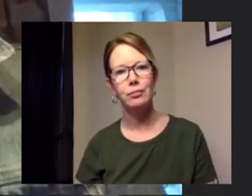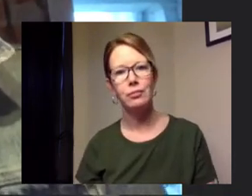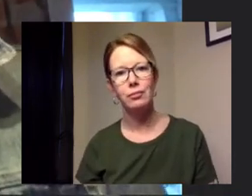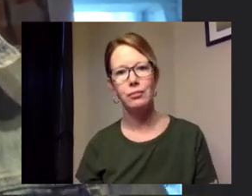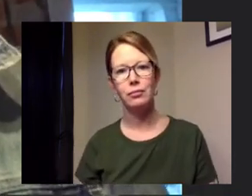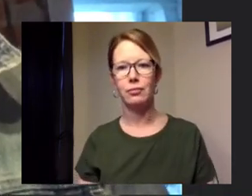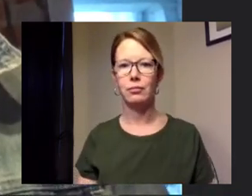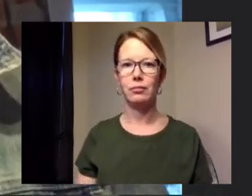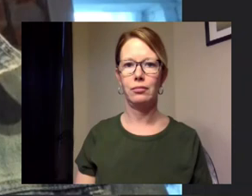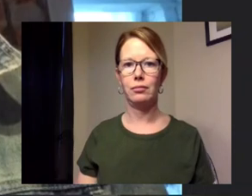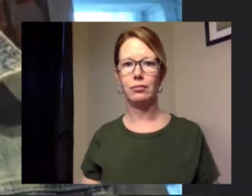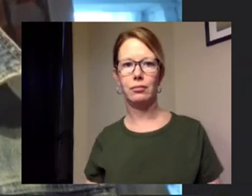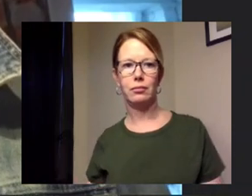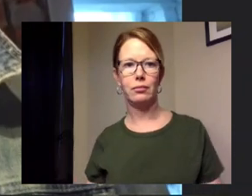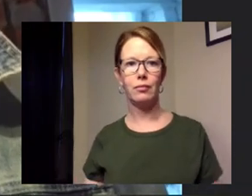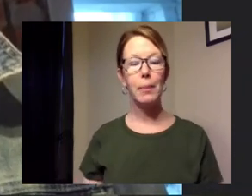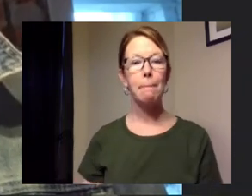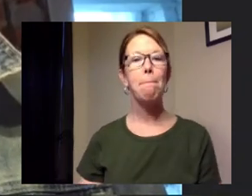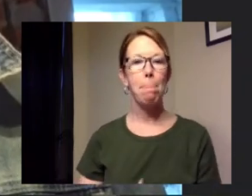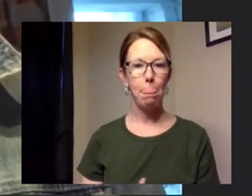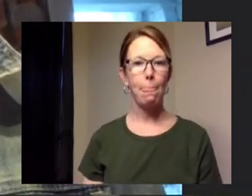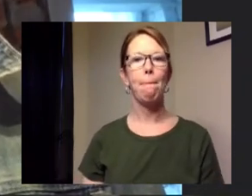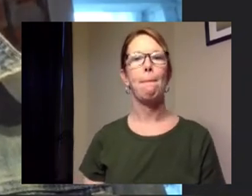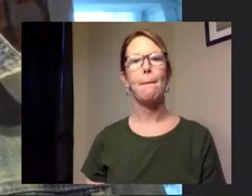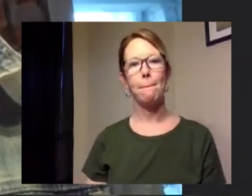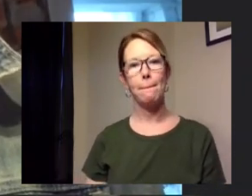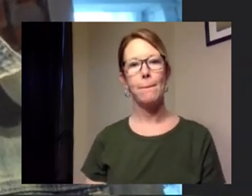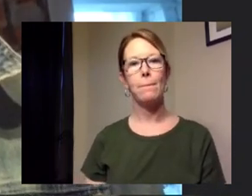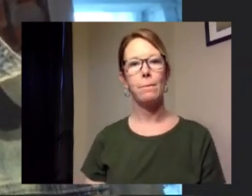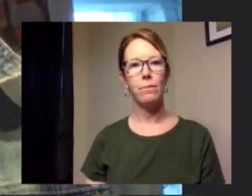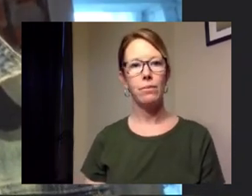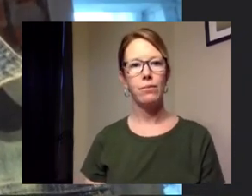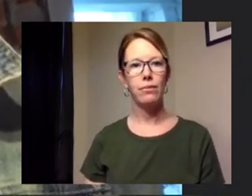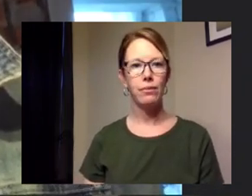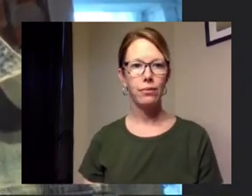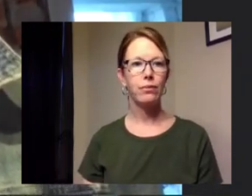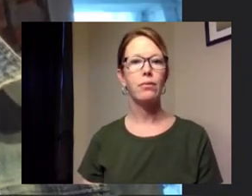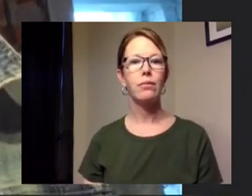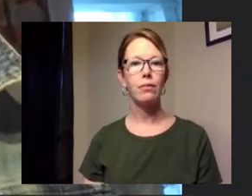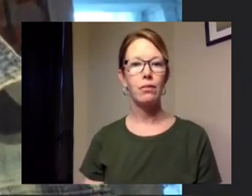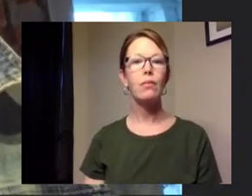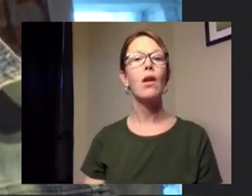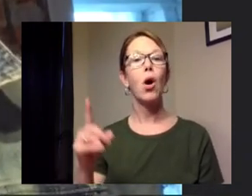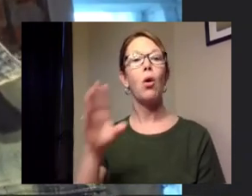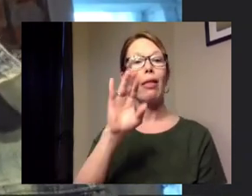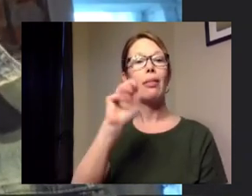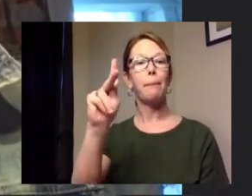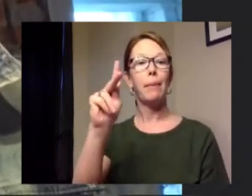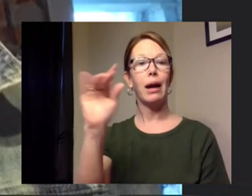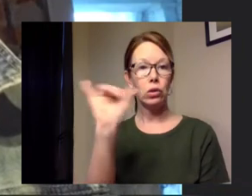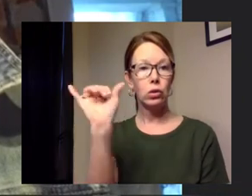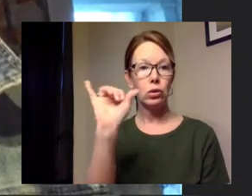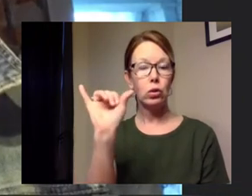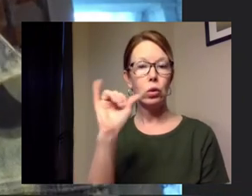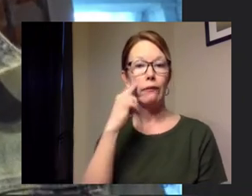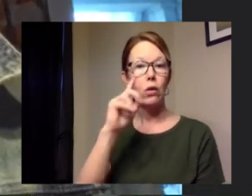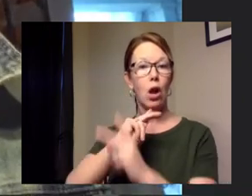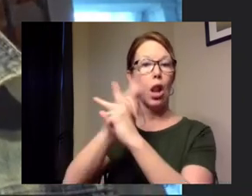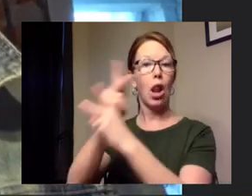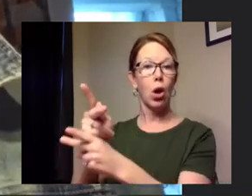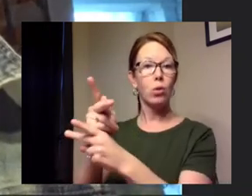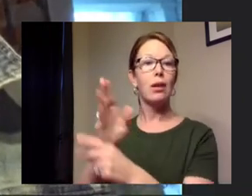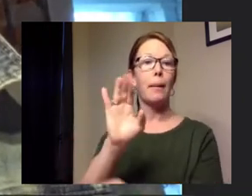um in addition to um to to loans and the banks also as far as loans are concerned